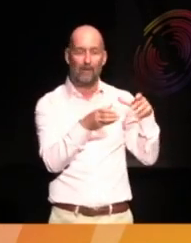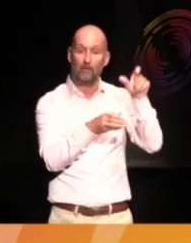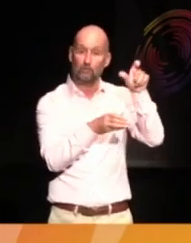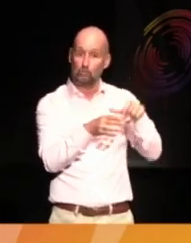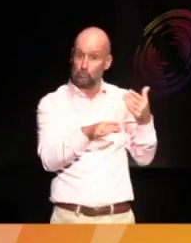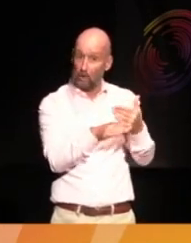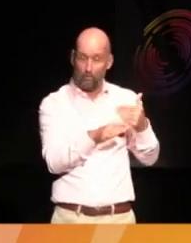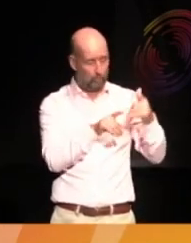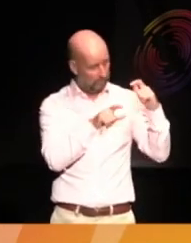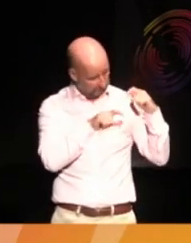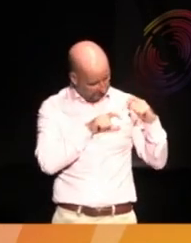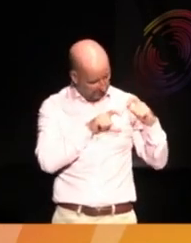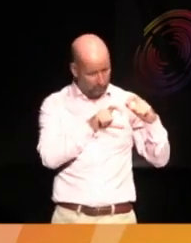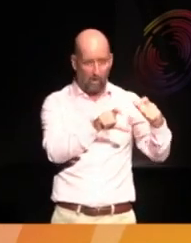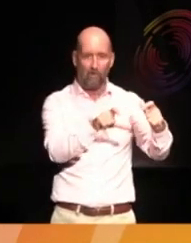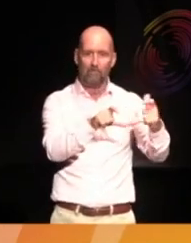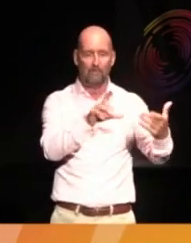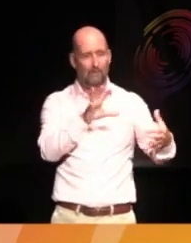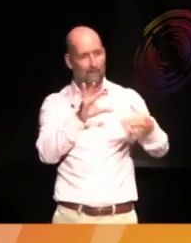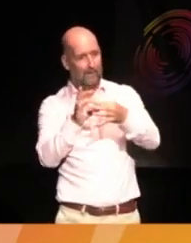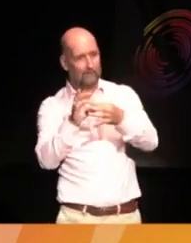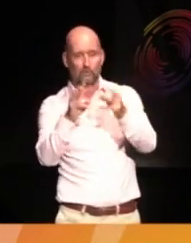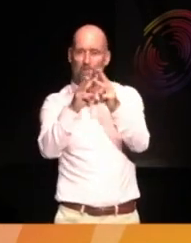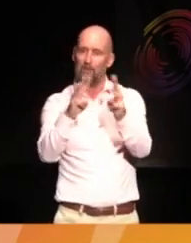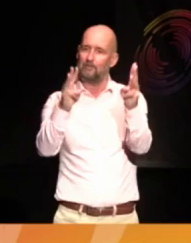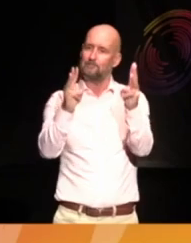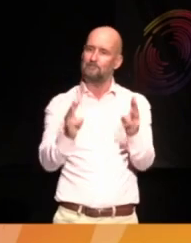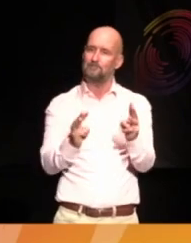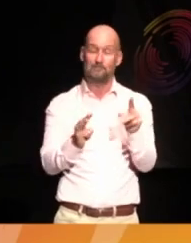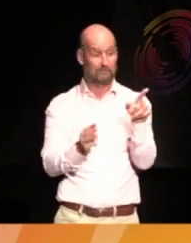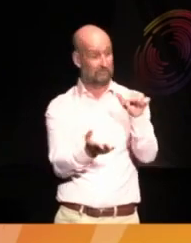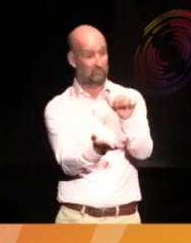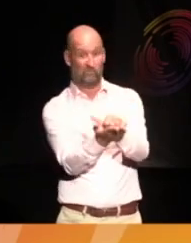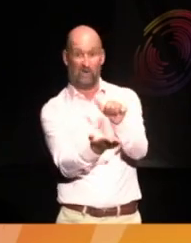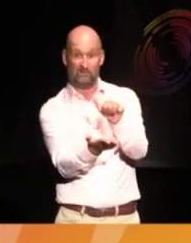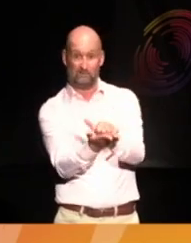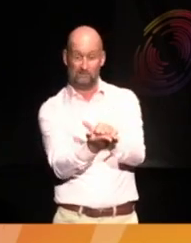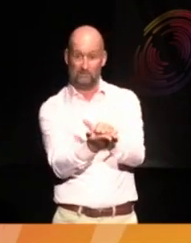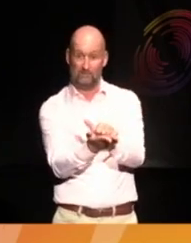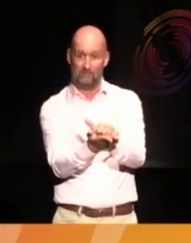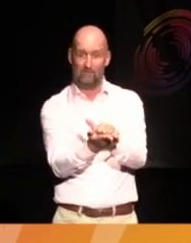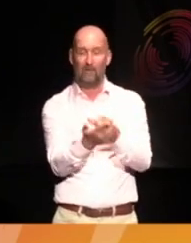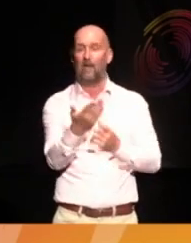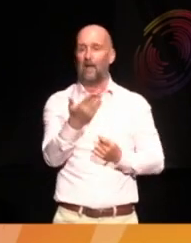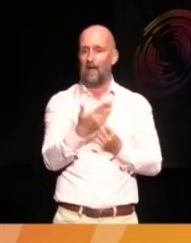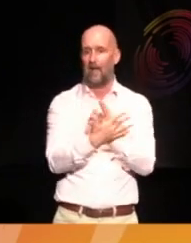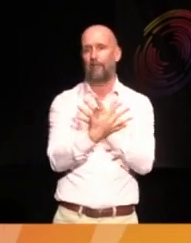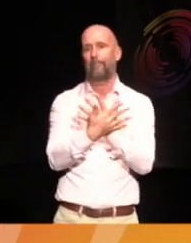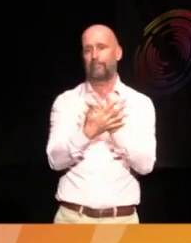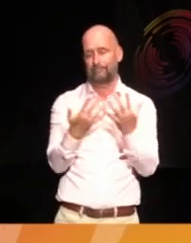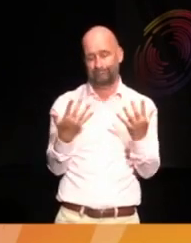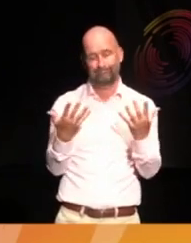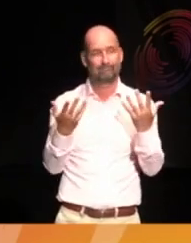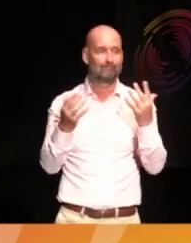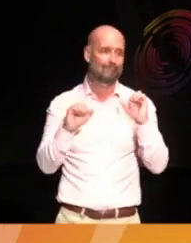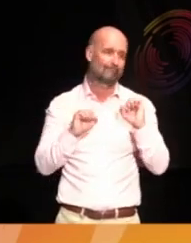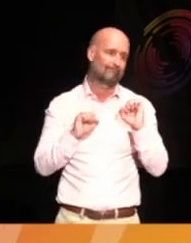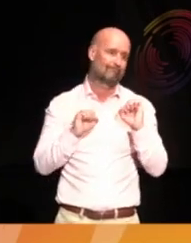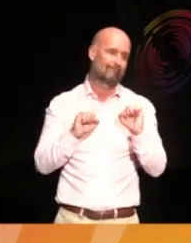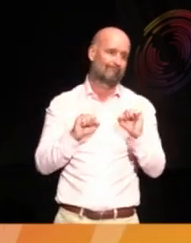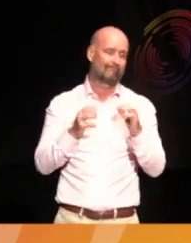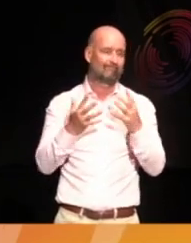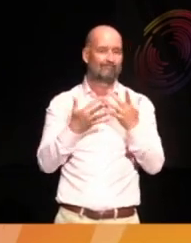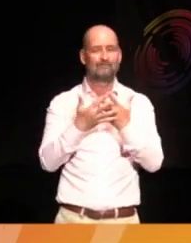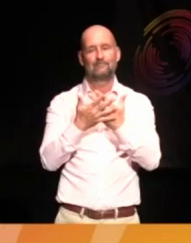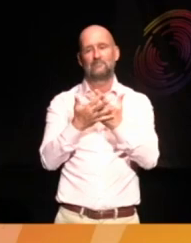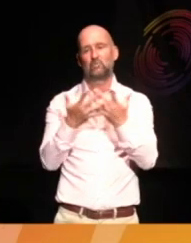role for the museum. But you're absolutely right that all too often, whether it's through, you know, there are